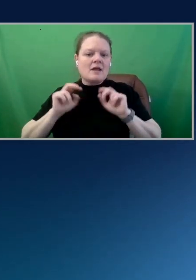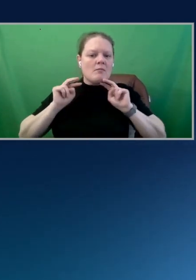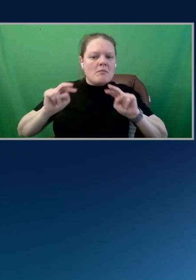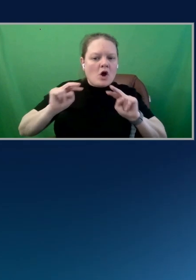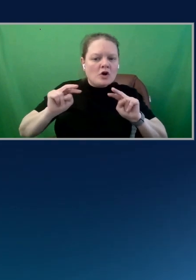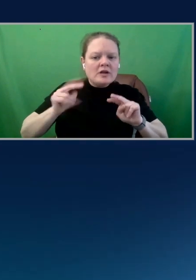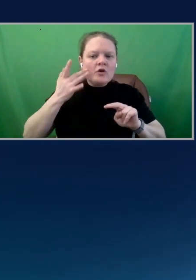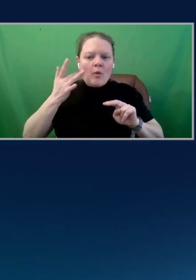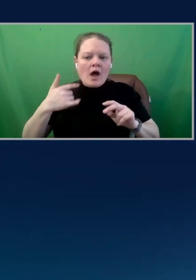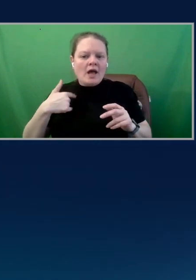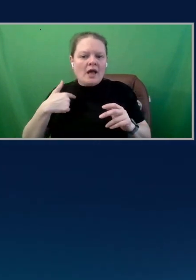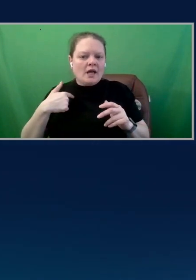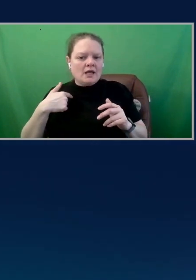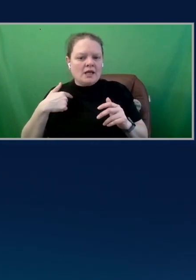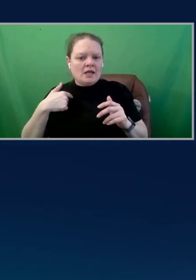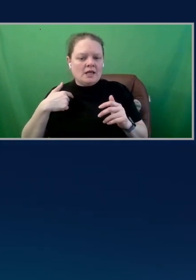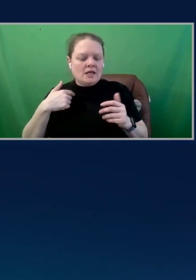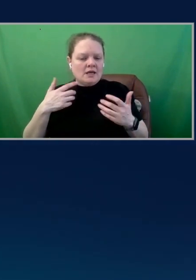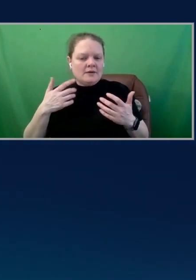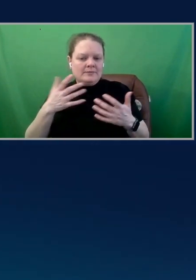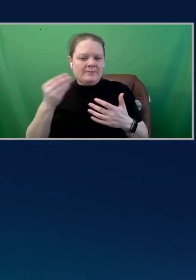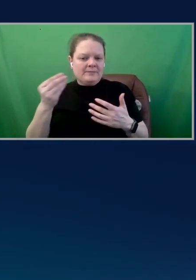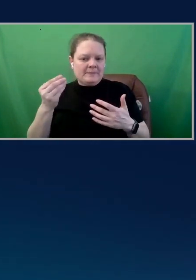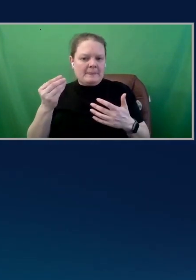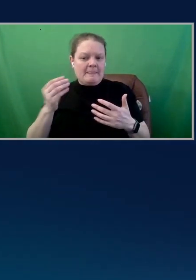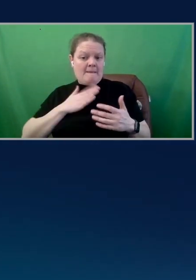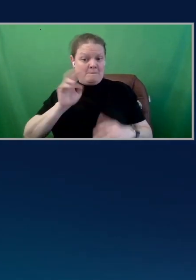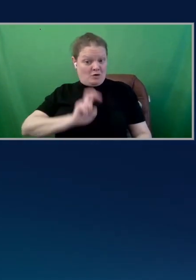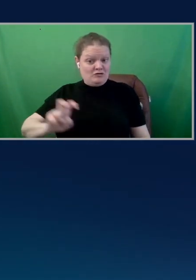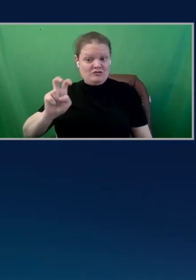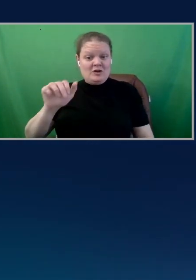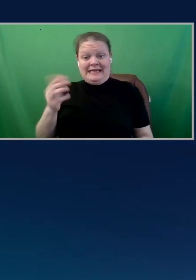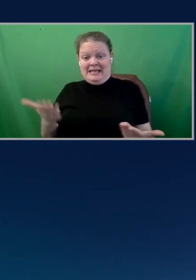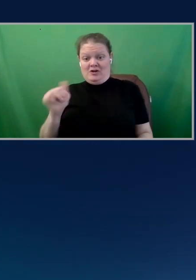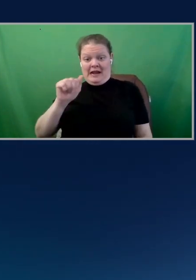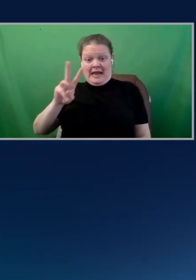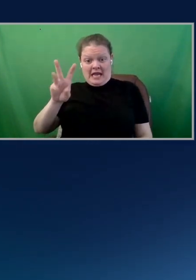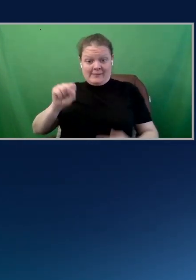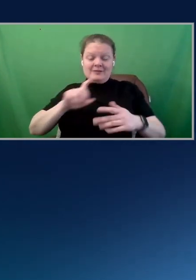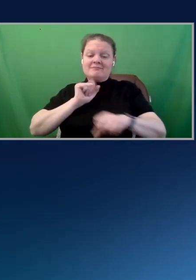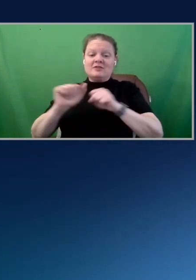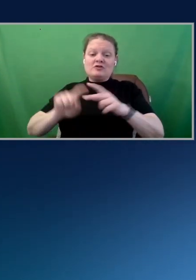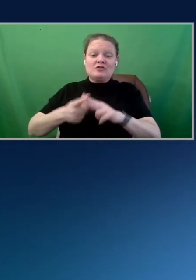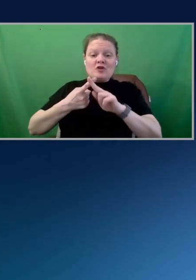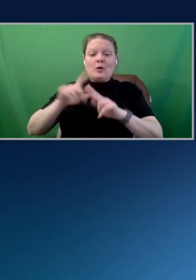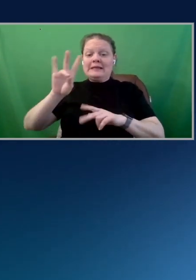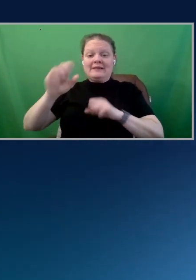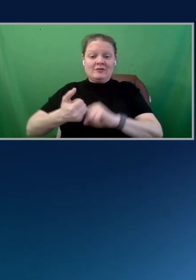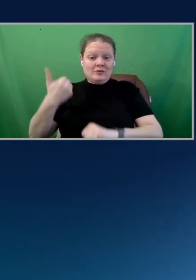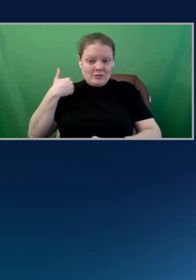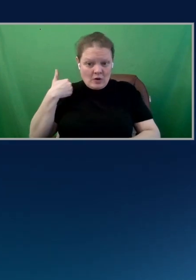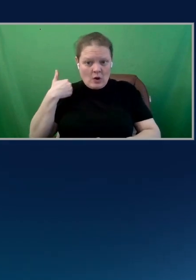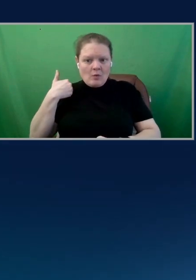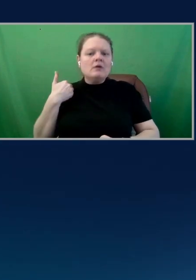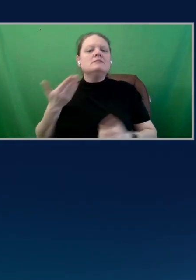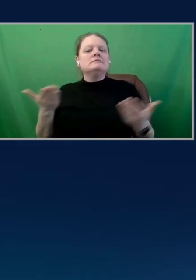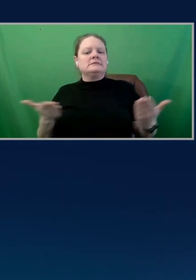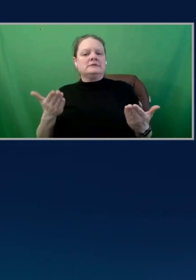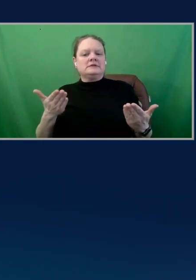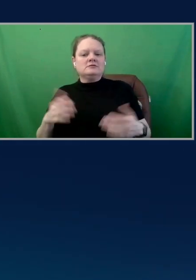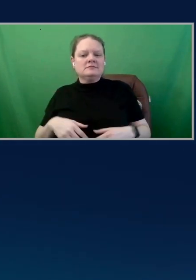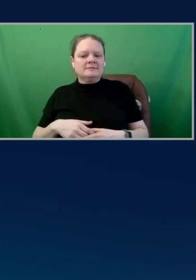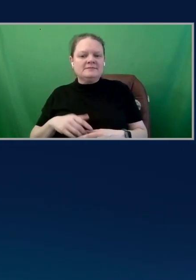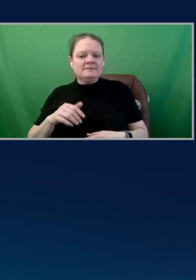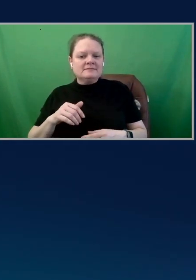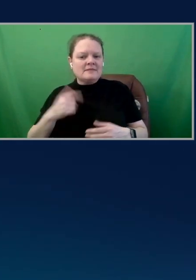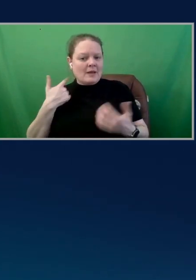it. And my journey here in AWS actually started about seven years ago, right here on Amazon CloudWatch. And I'm still here because